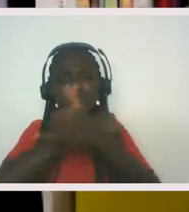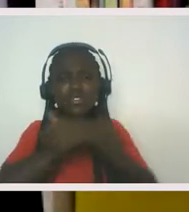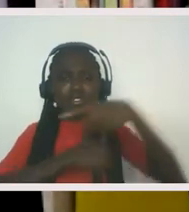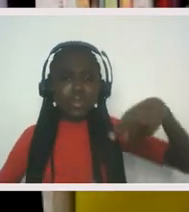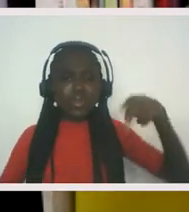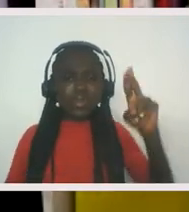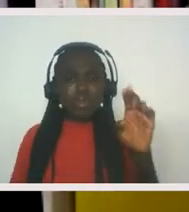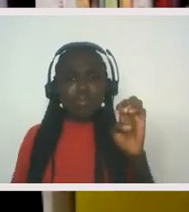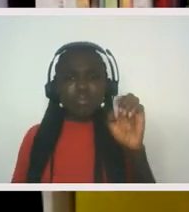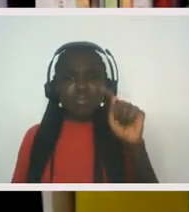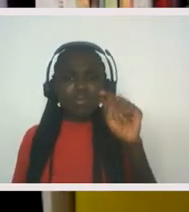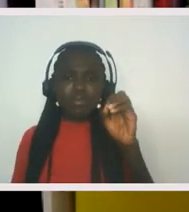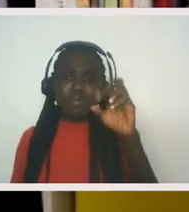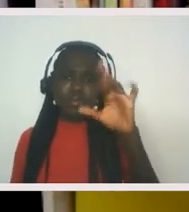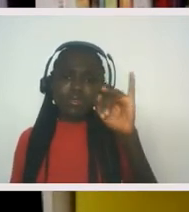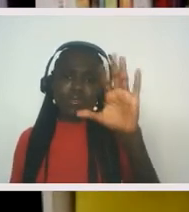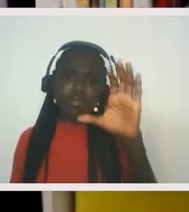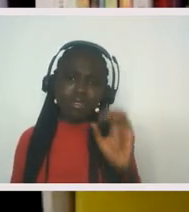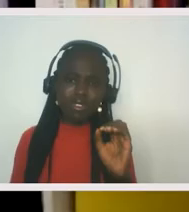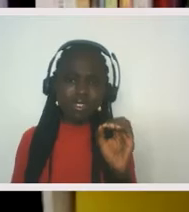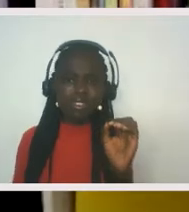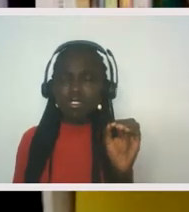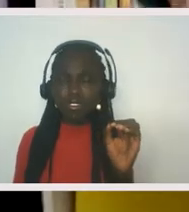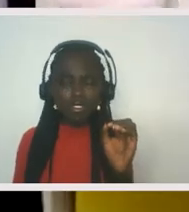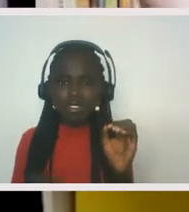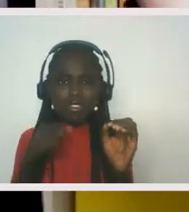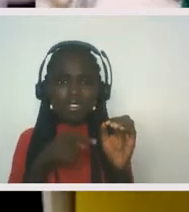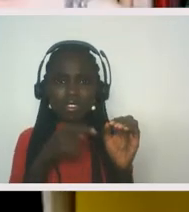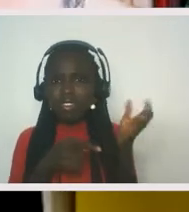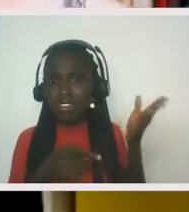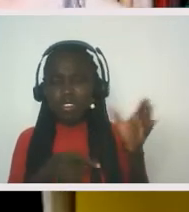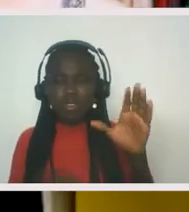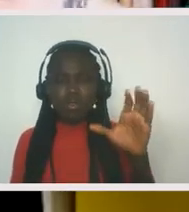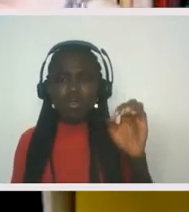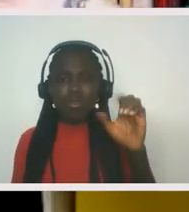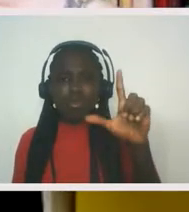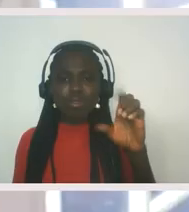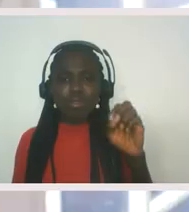very solid place to look at colonization at different stages.